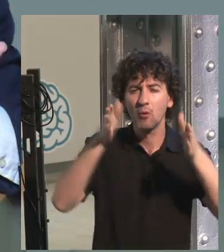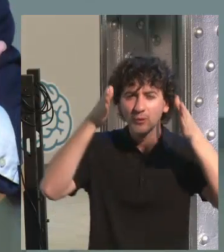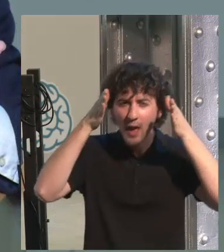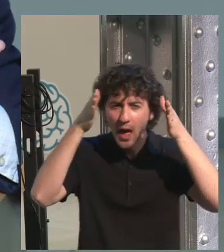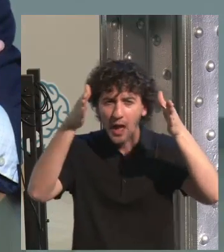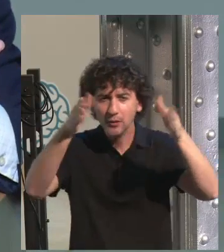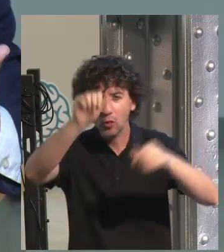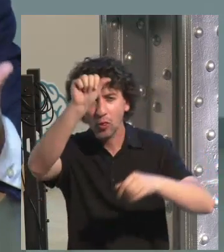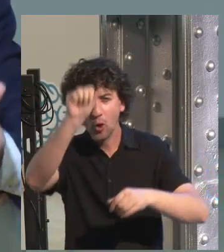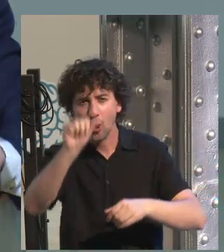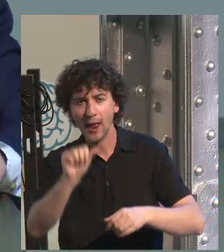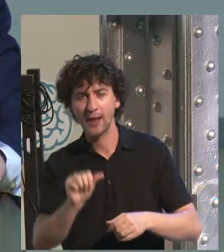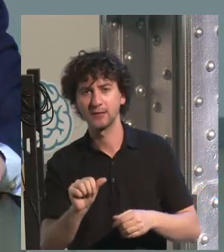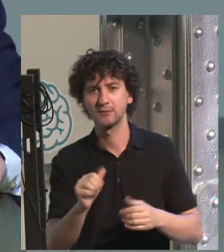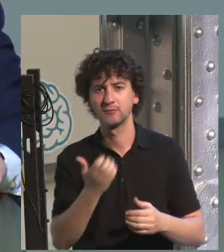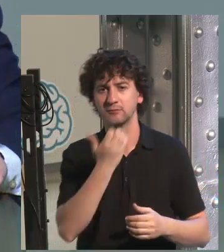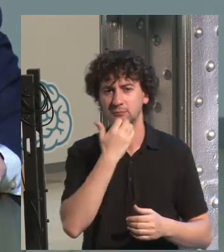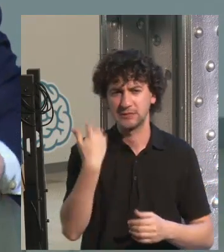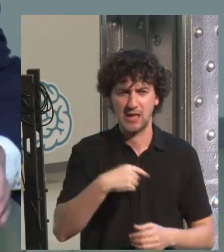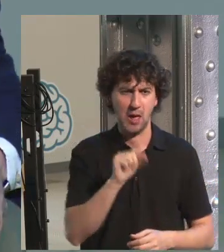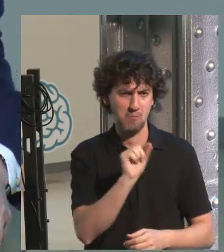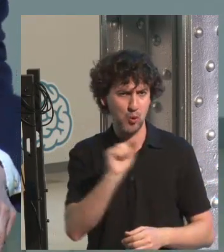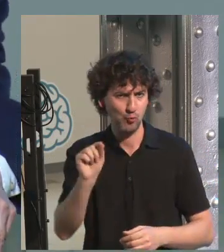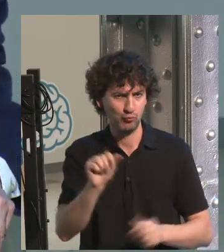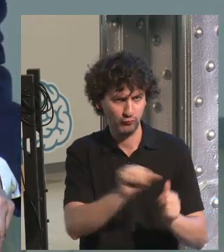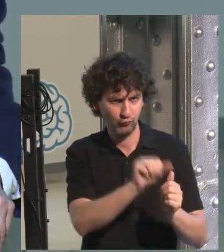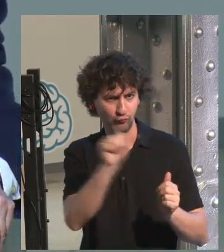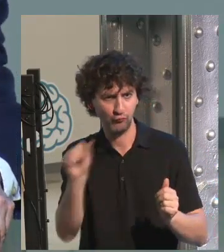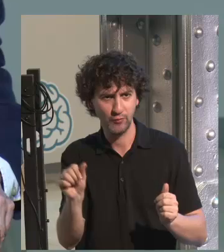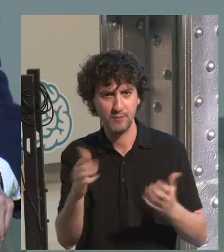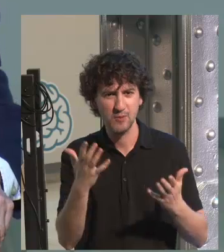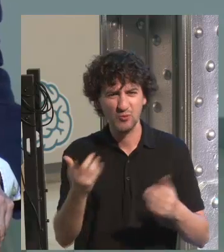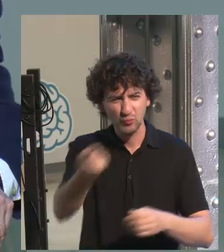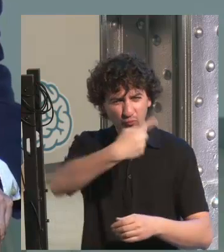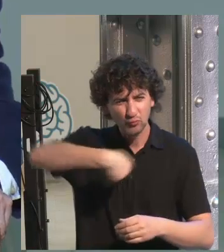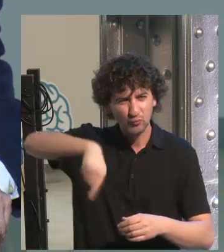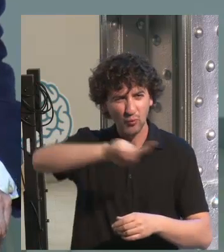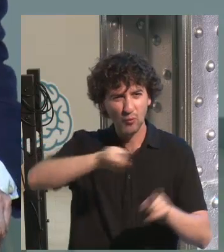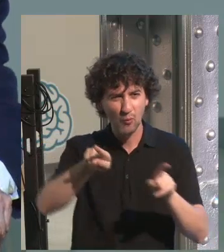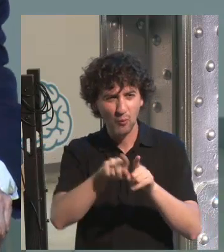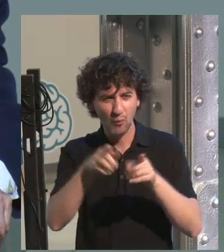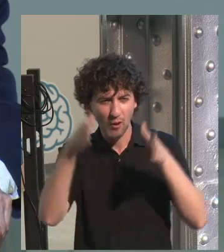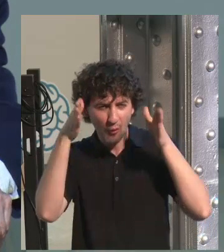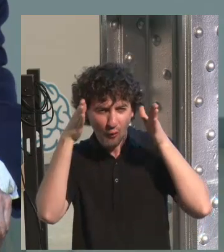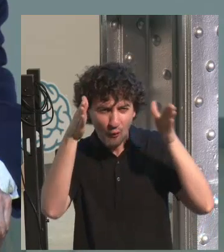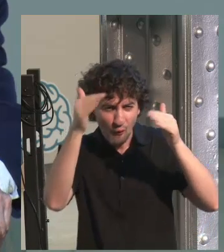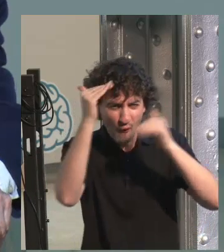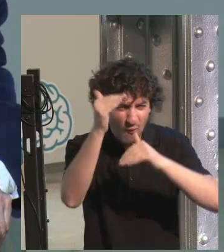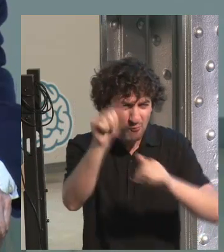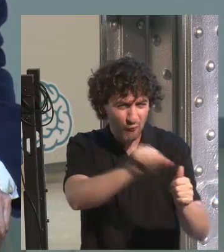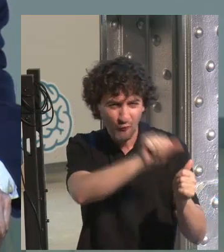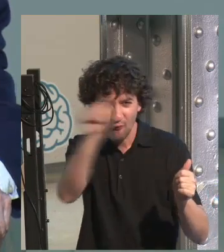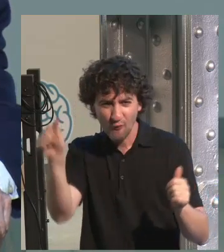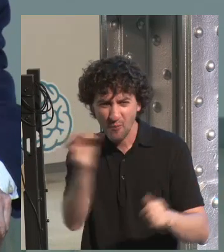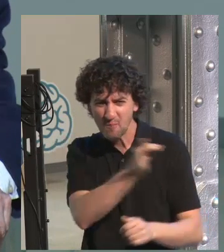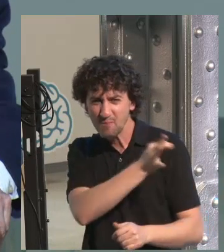the attentional times, we've been talking during so many minutes, I don't know. But are you